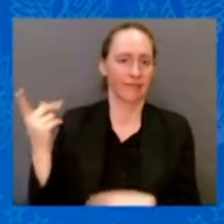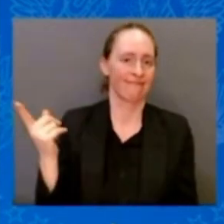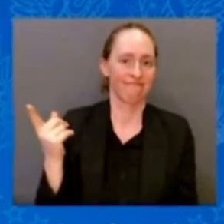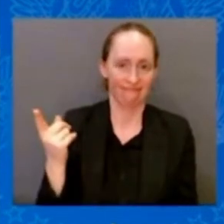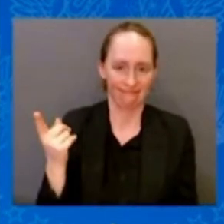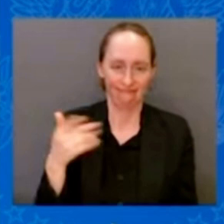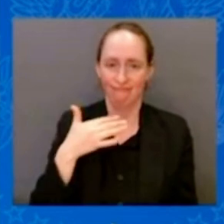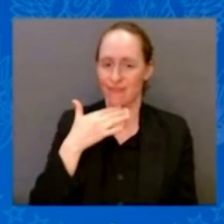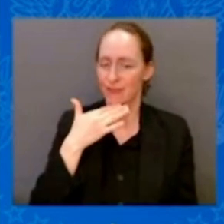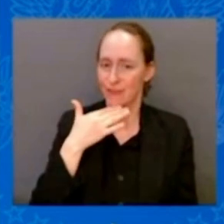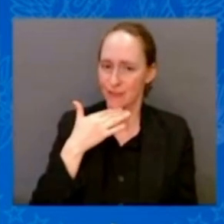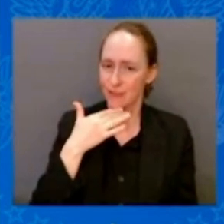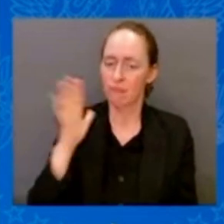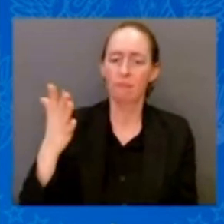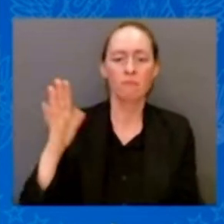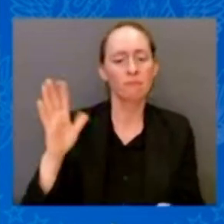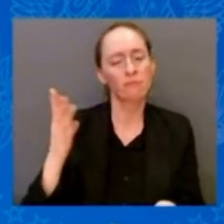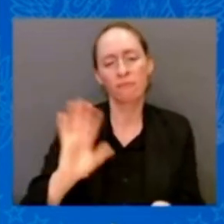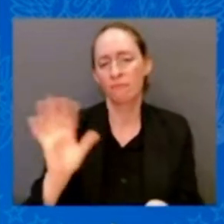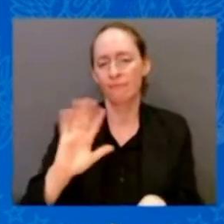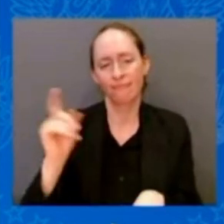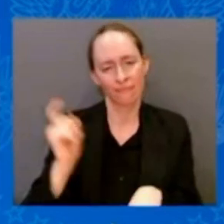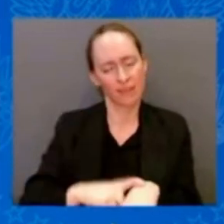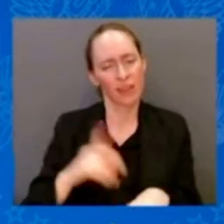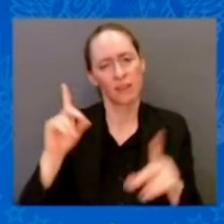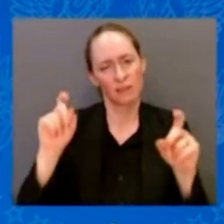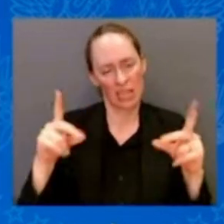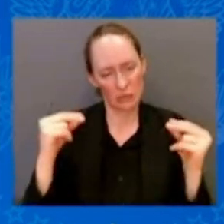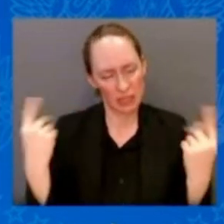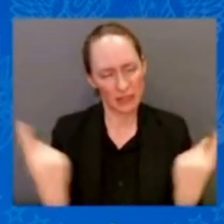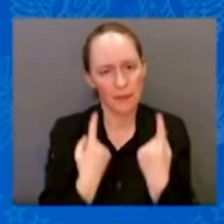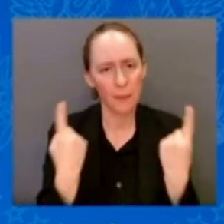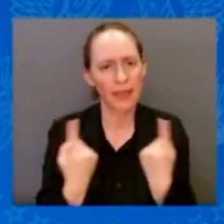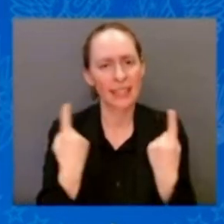It really is. And if you've done it, you've been elected.